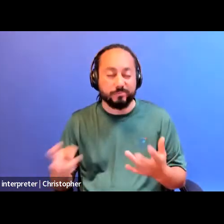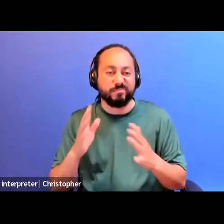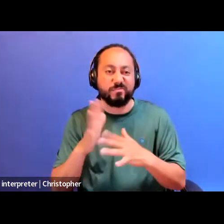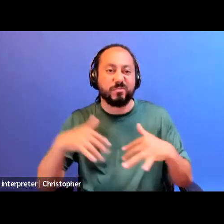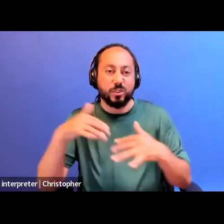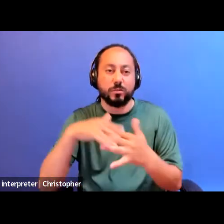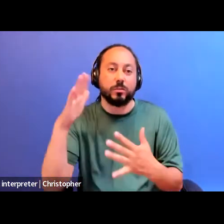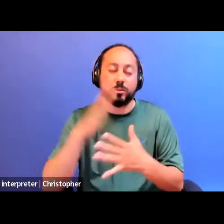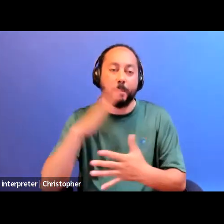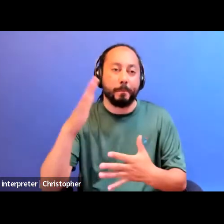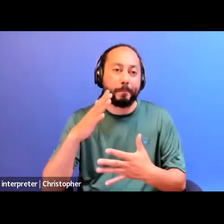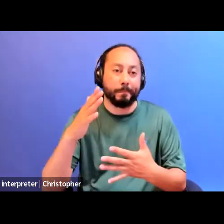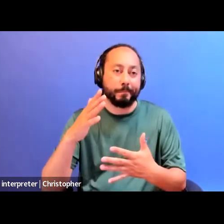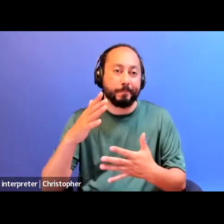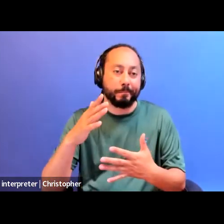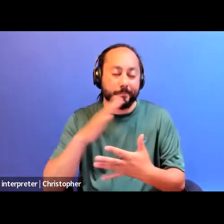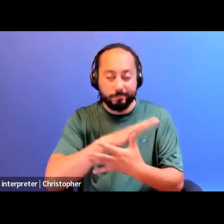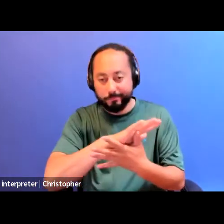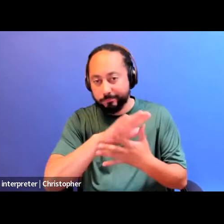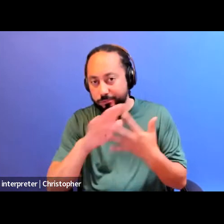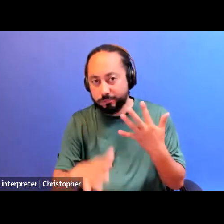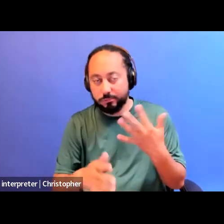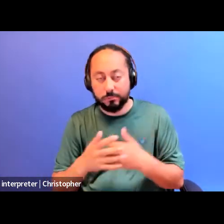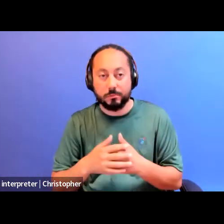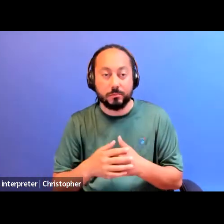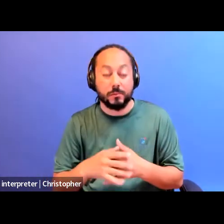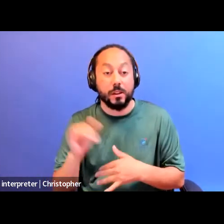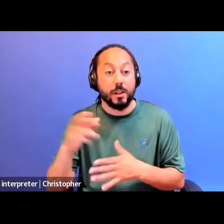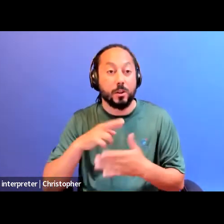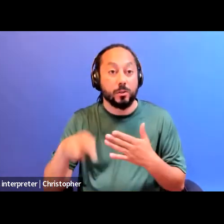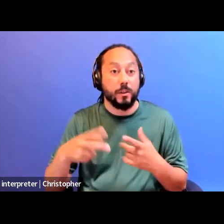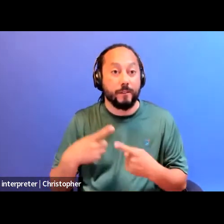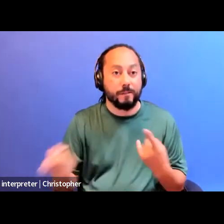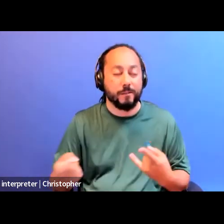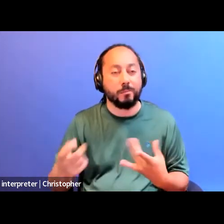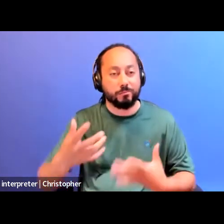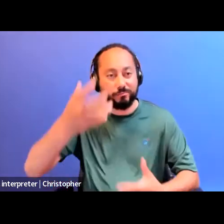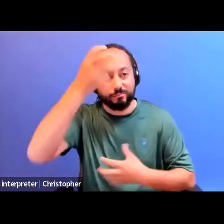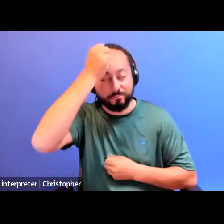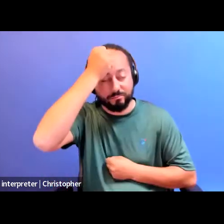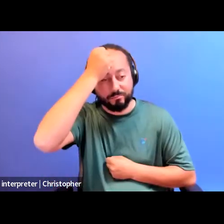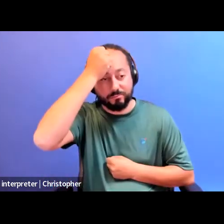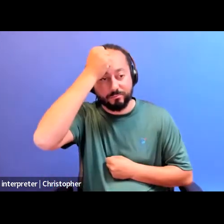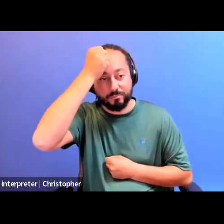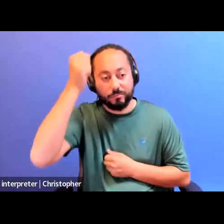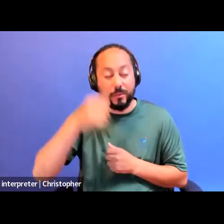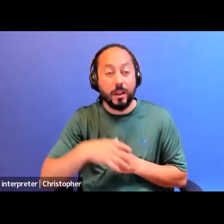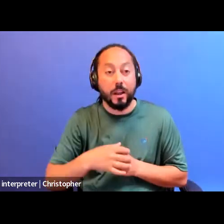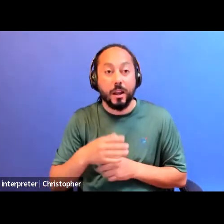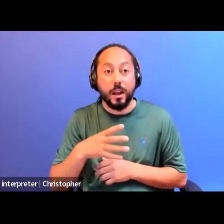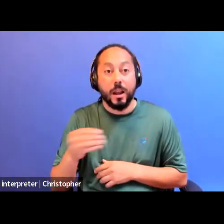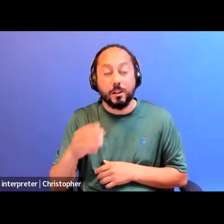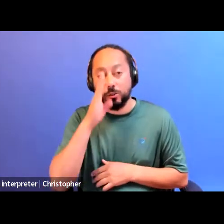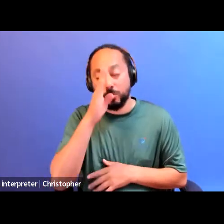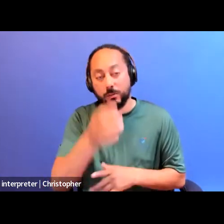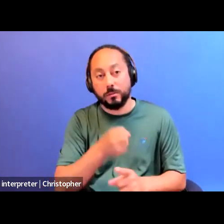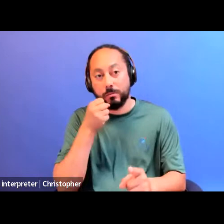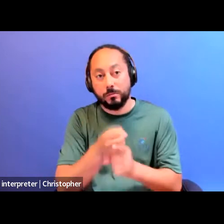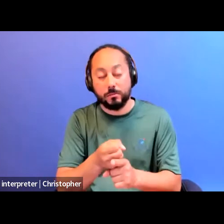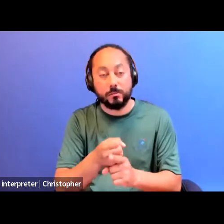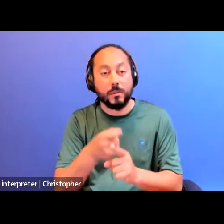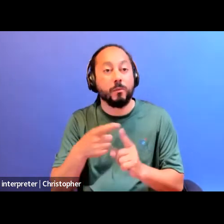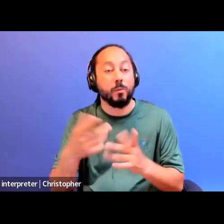country right now. And that is a direct result of colonization, a direct impact of ongoing